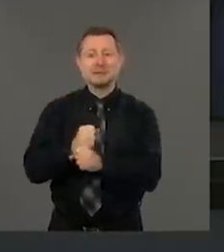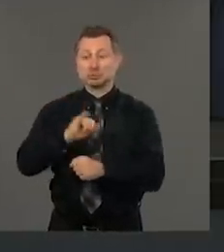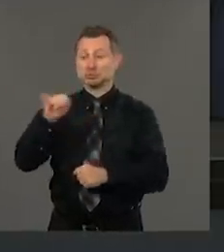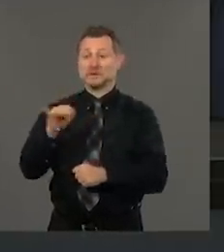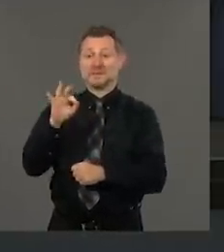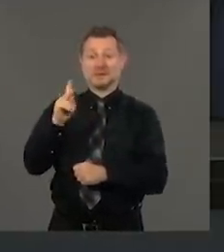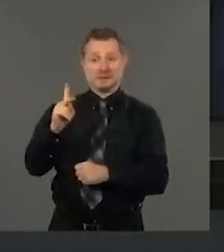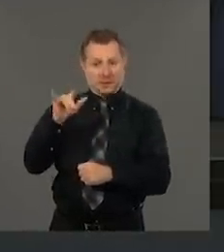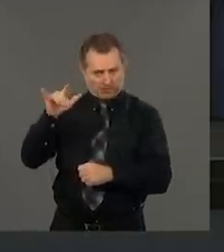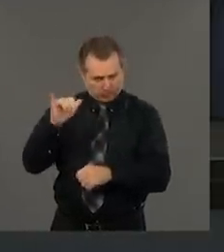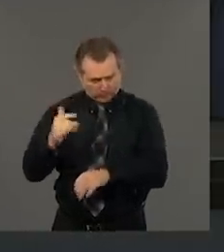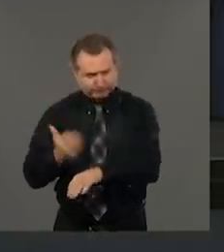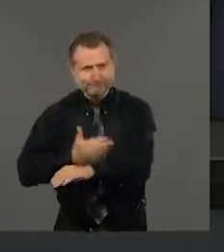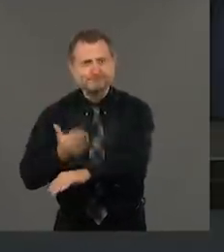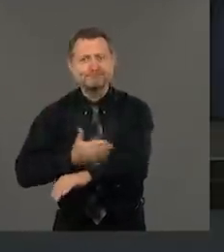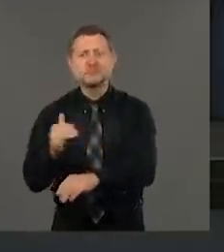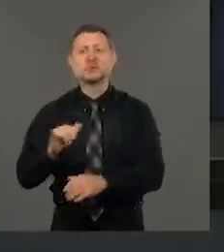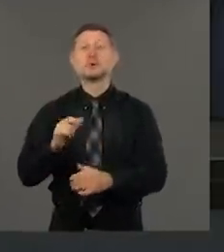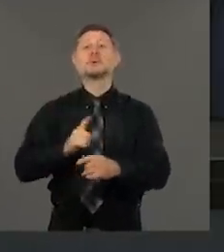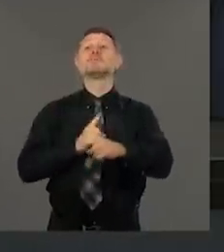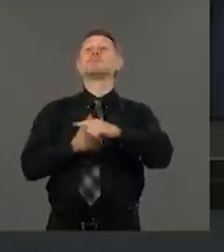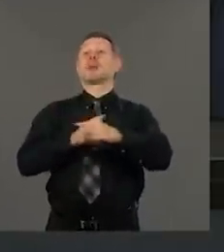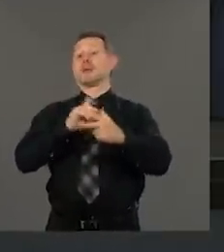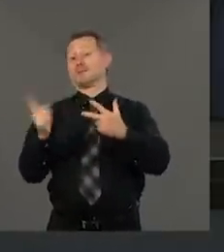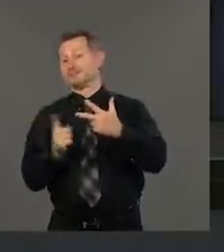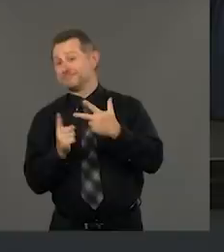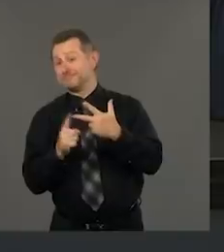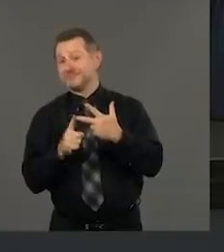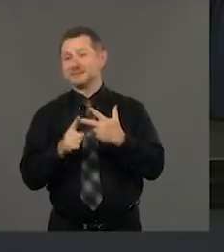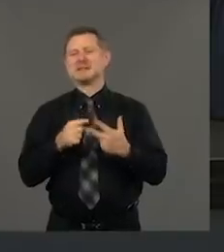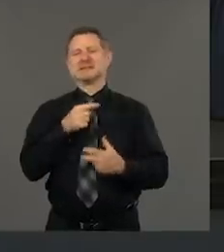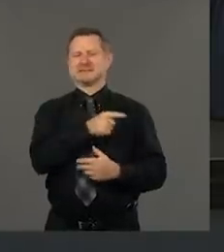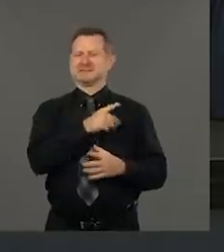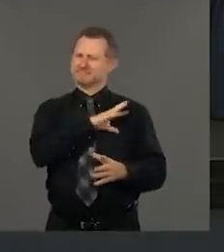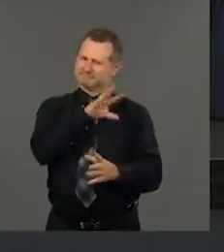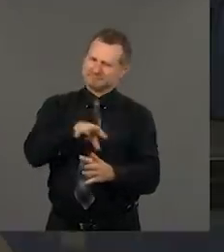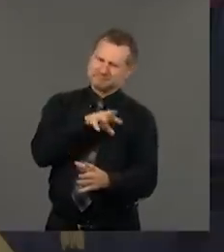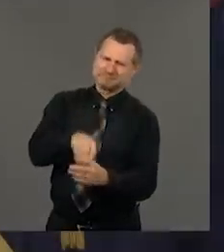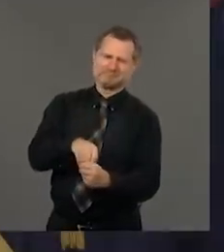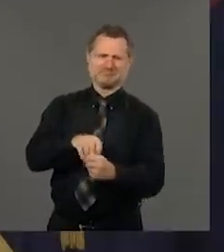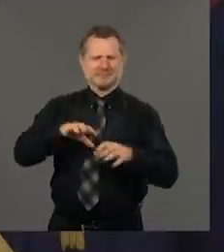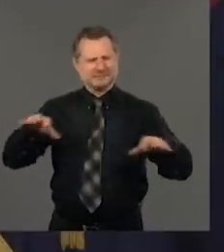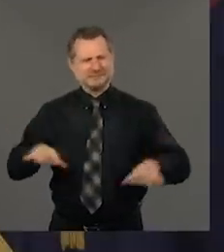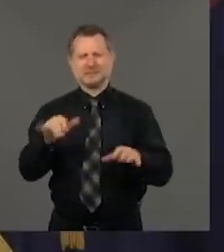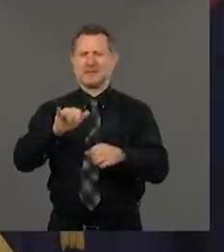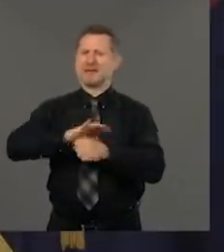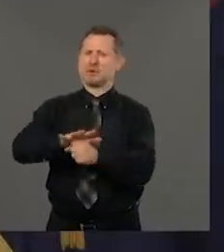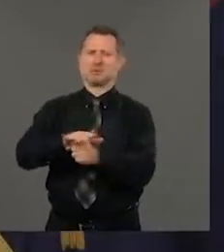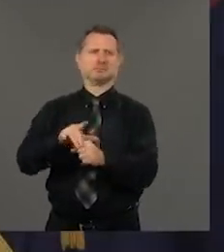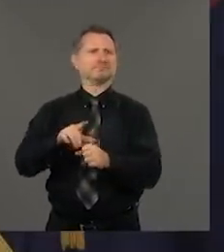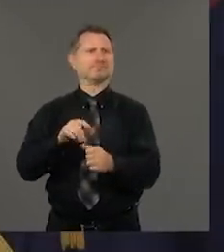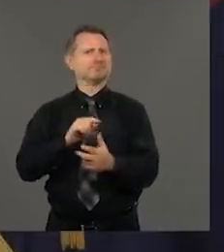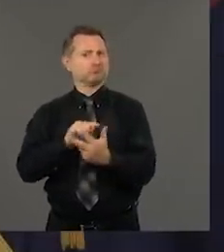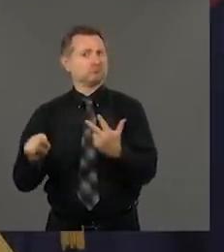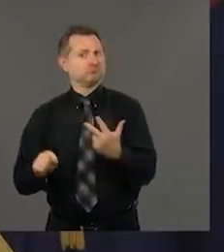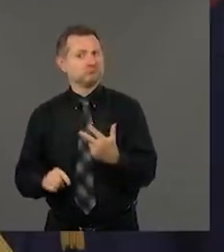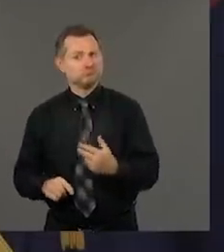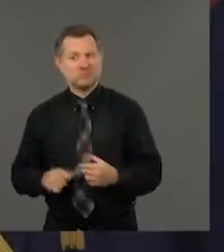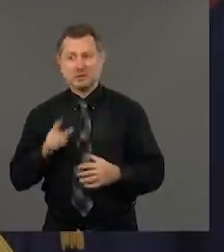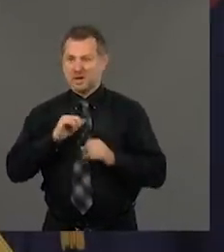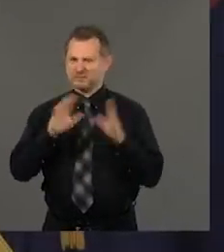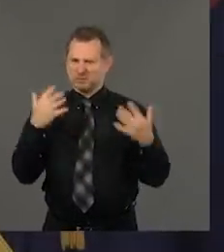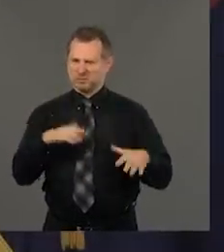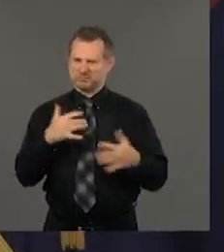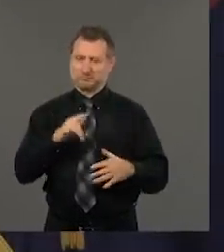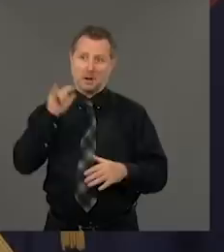And then if that wasn't enough, he had to deal with something called COVID, which obviously impacted the airports,